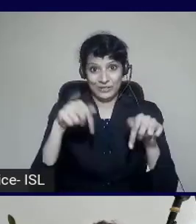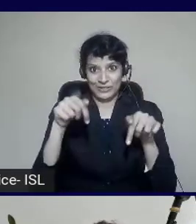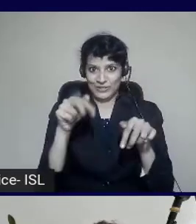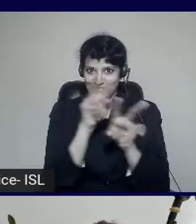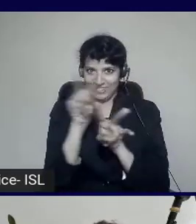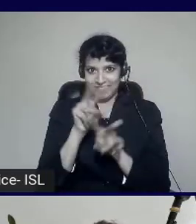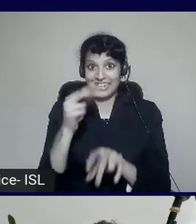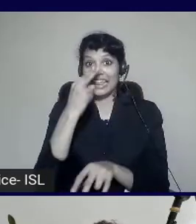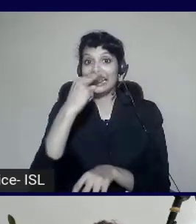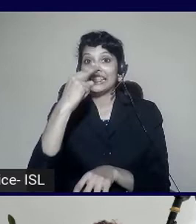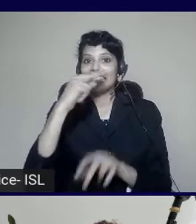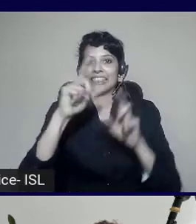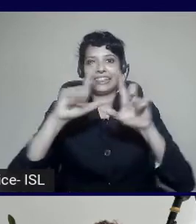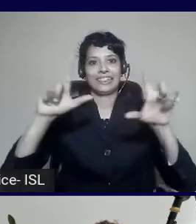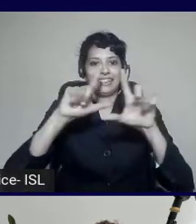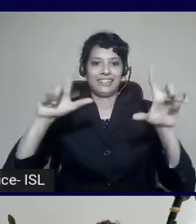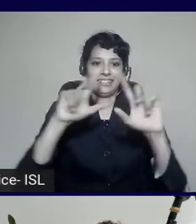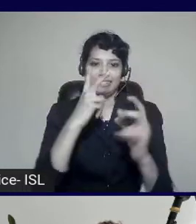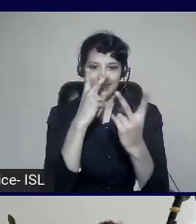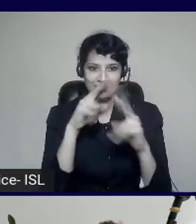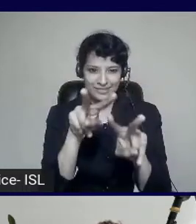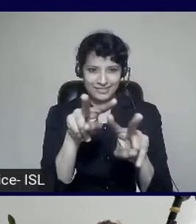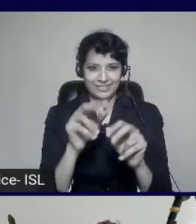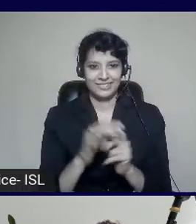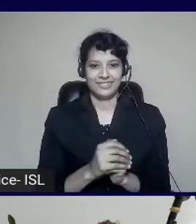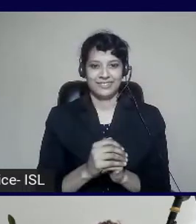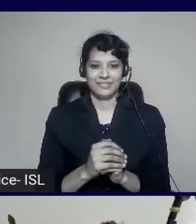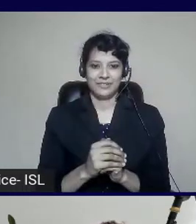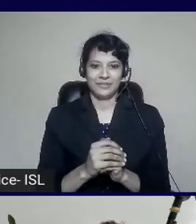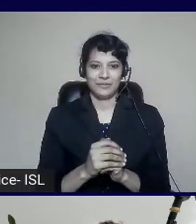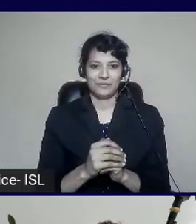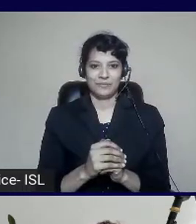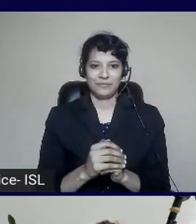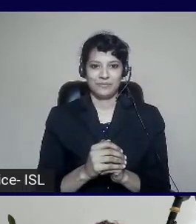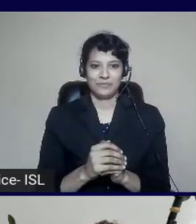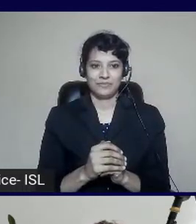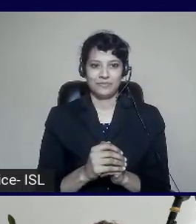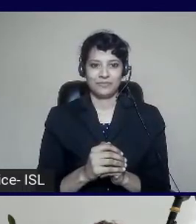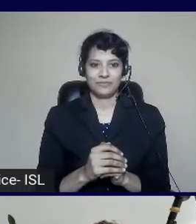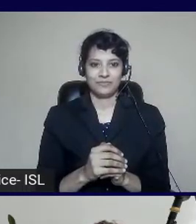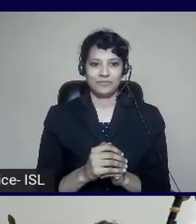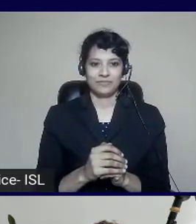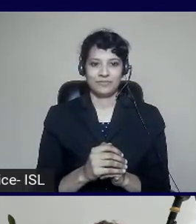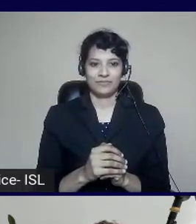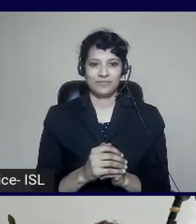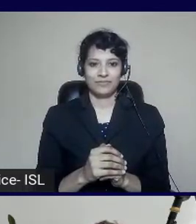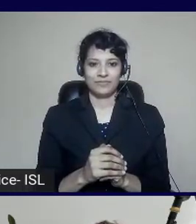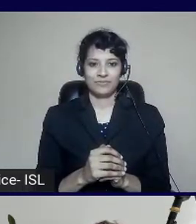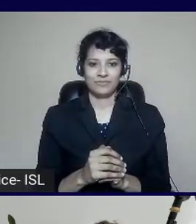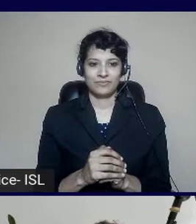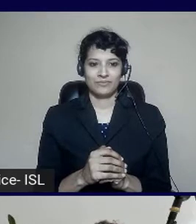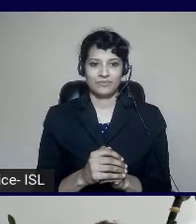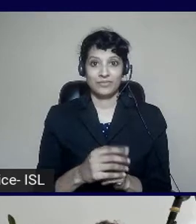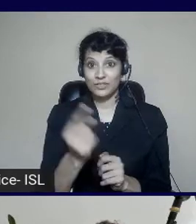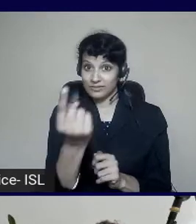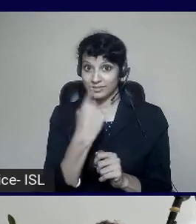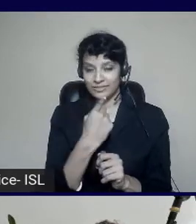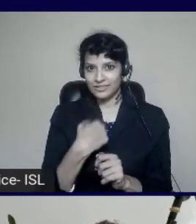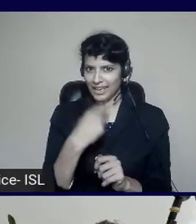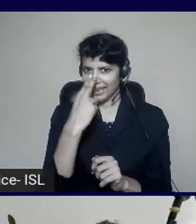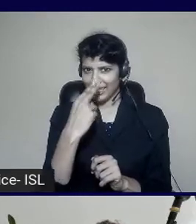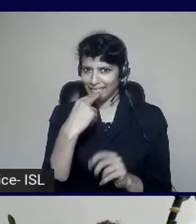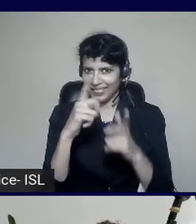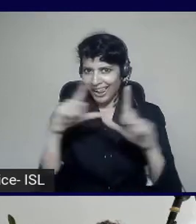adjust it. And we're going to see if we can actually get the right pronunciation. You're to tell me about whether it does speak back well in Hindi.